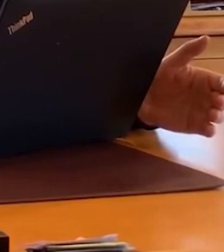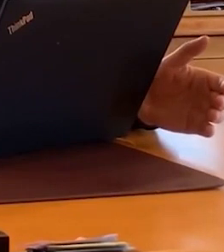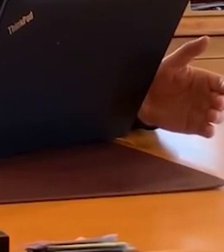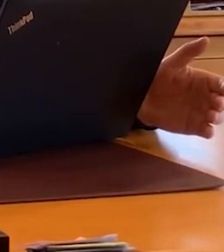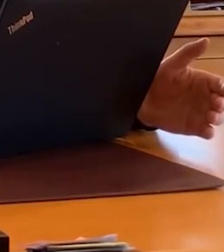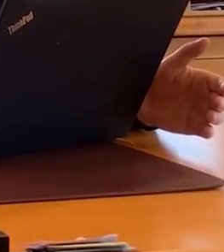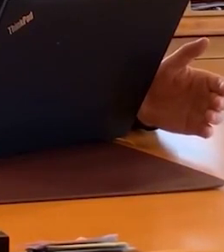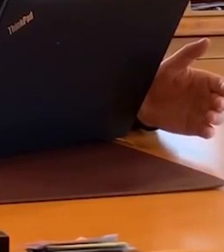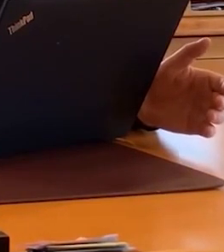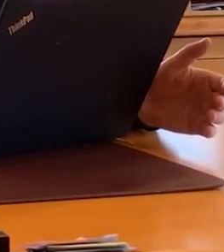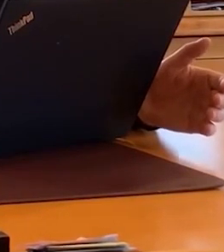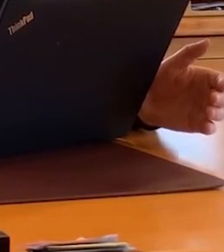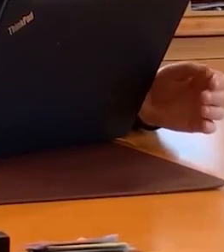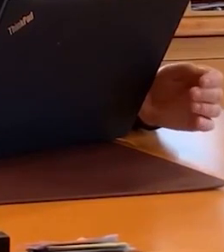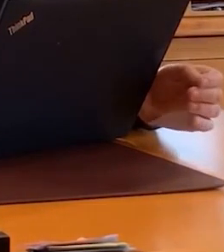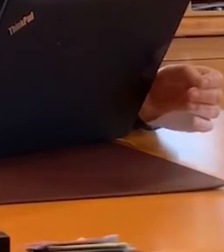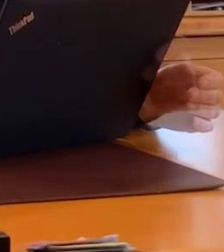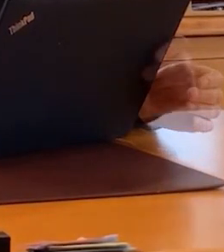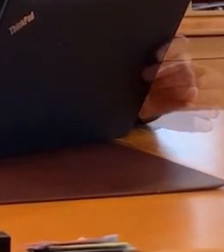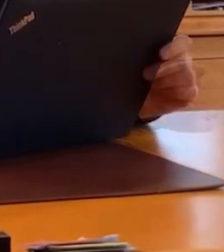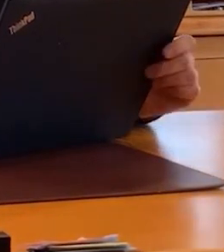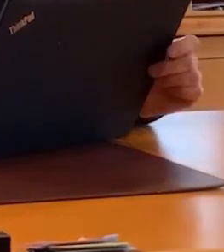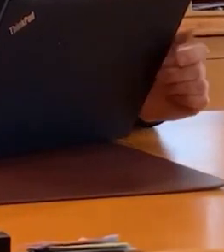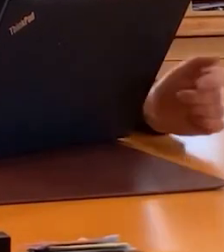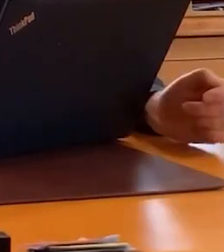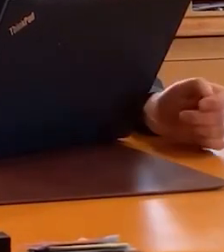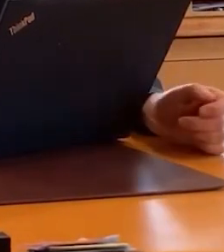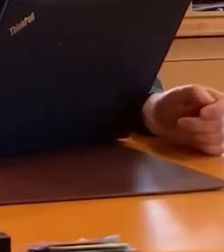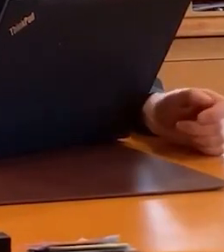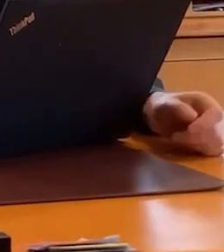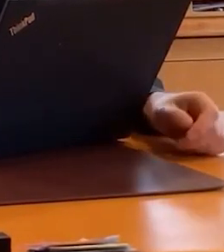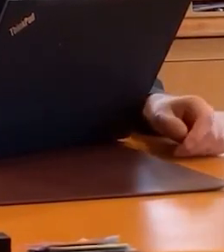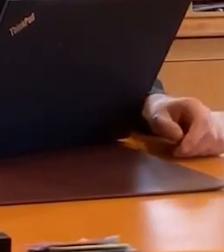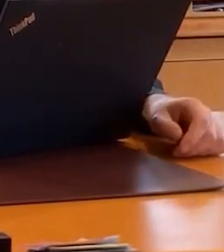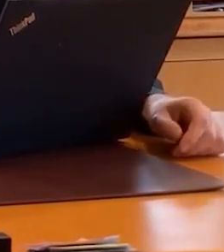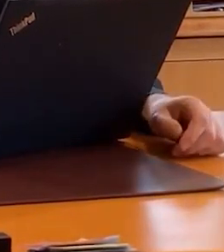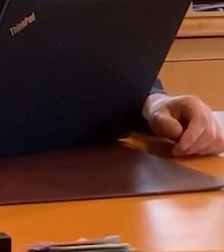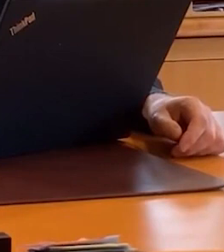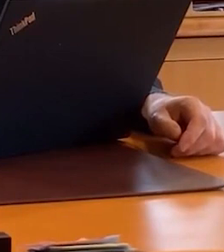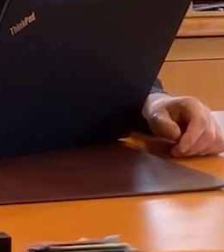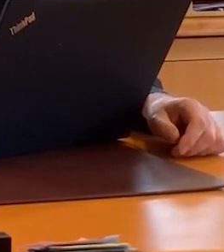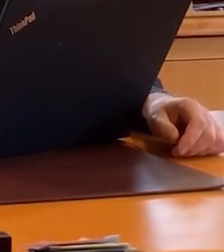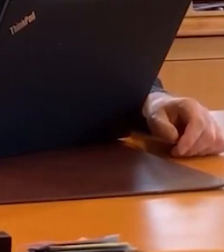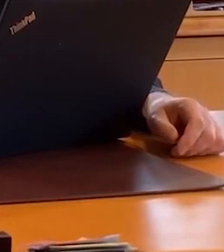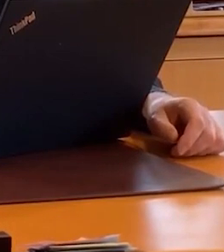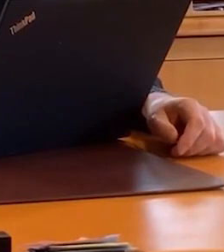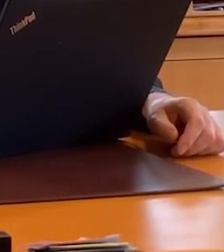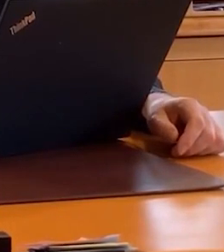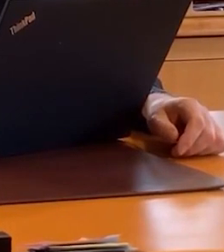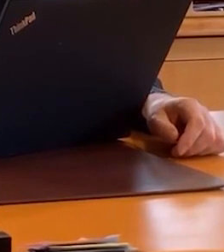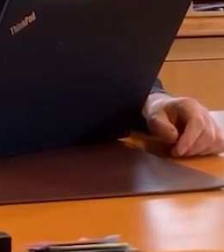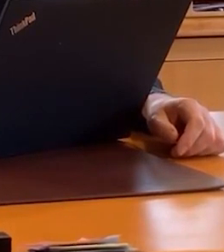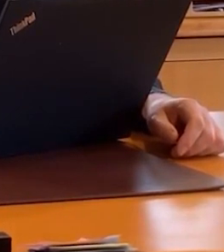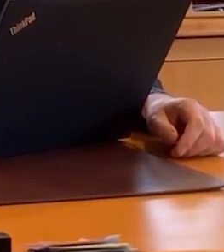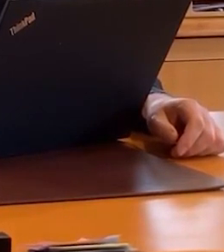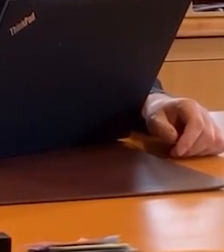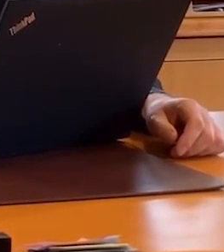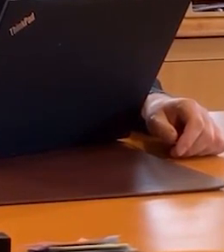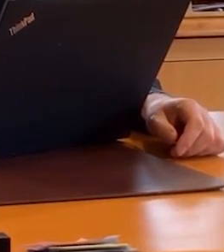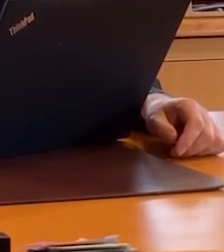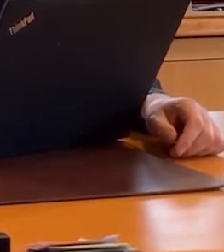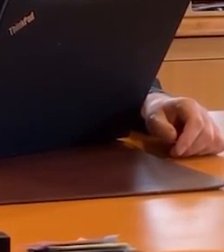and to draw strength from our witness. This Lent is one we never bargained for. The mortifying